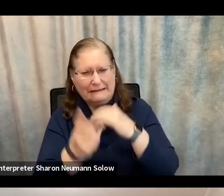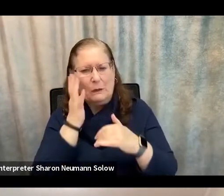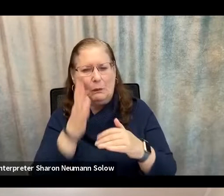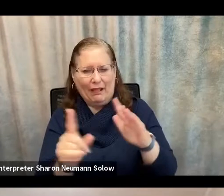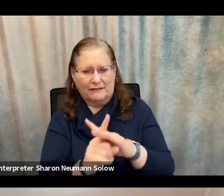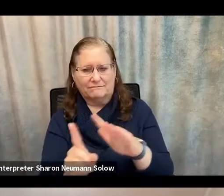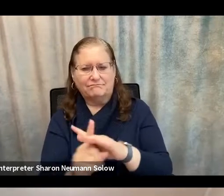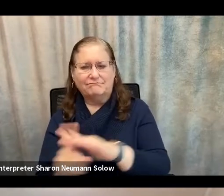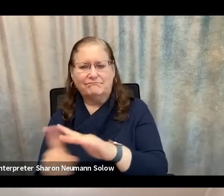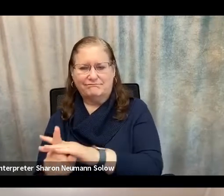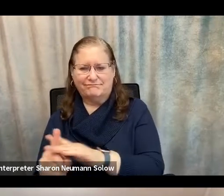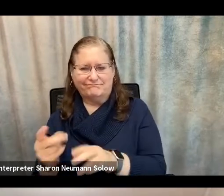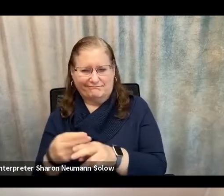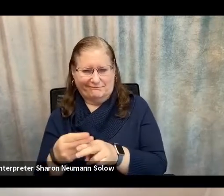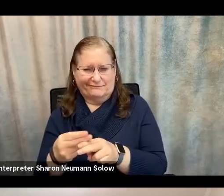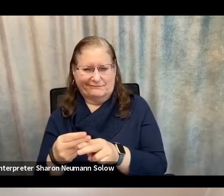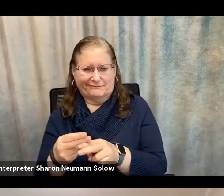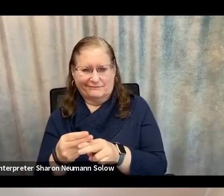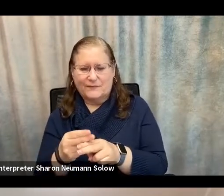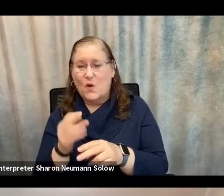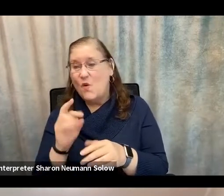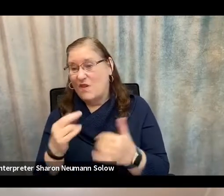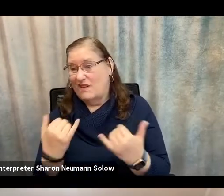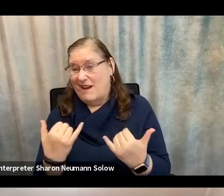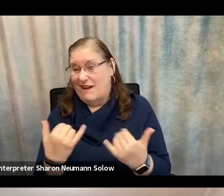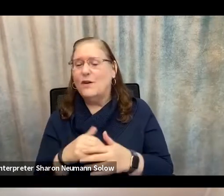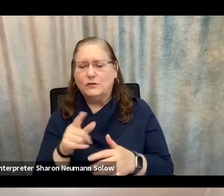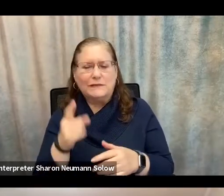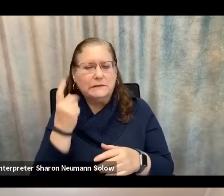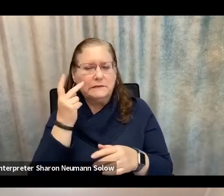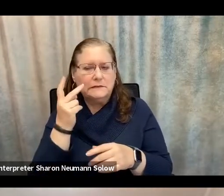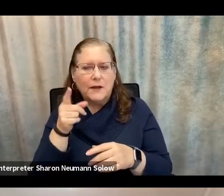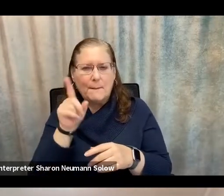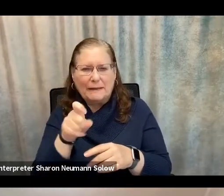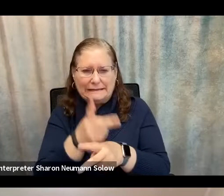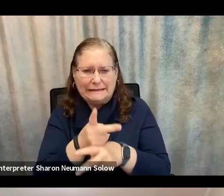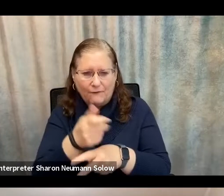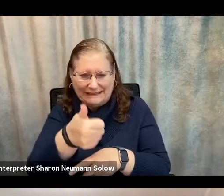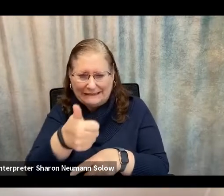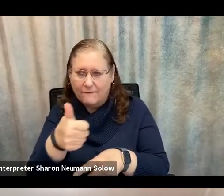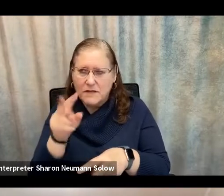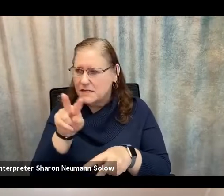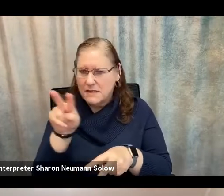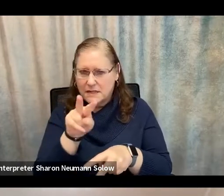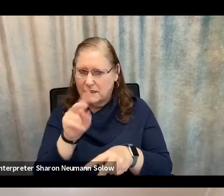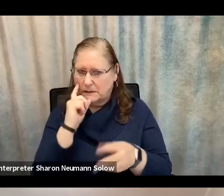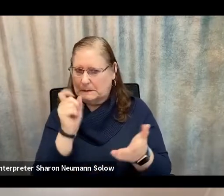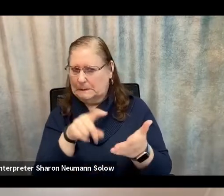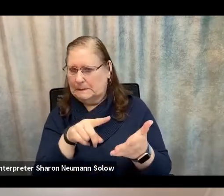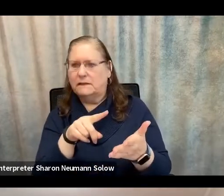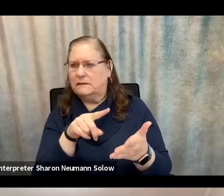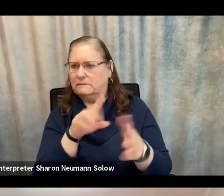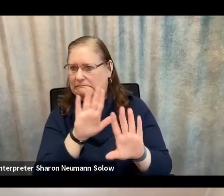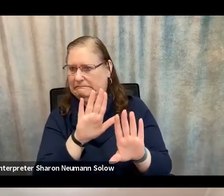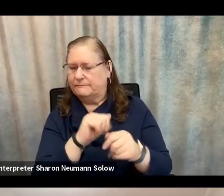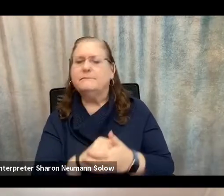in the near future or currently really. So it's something to keep an eye out for. But looking to this slide